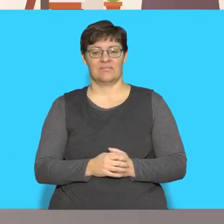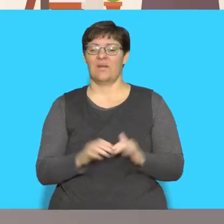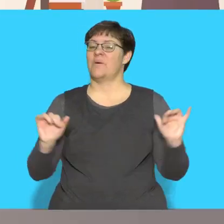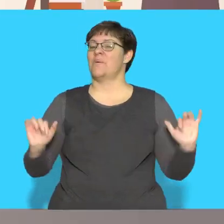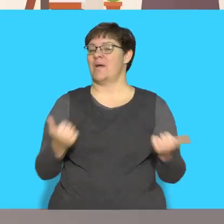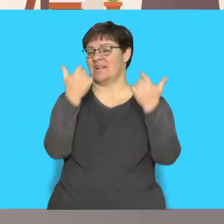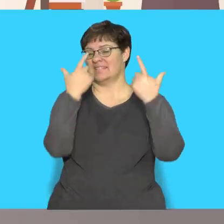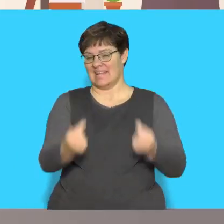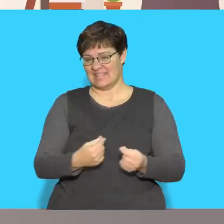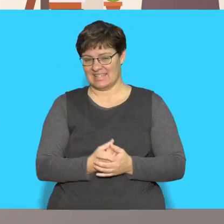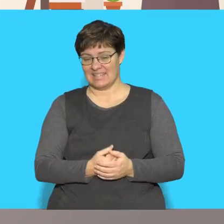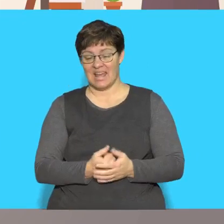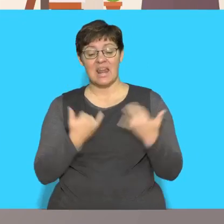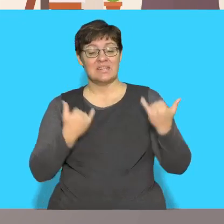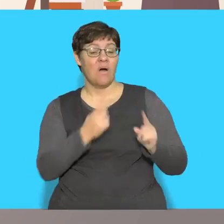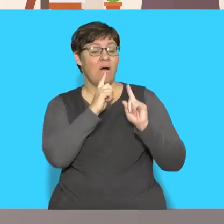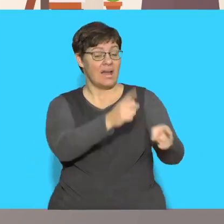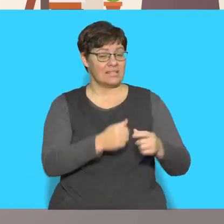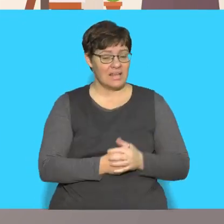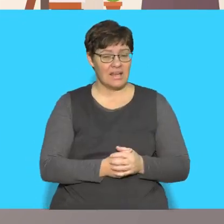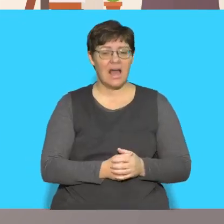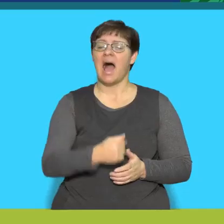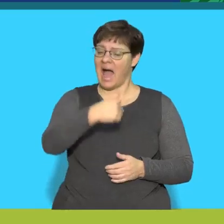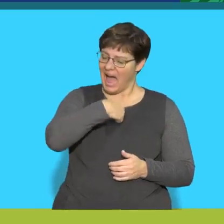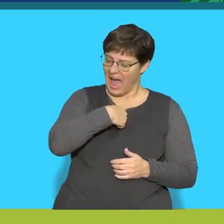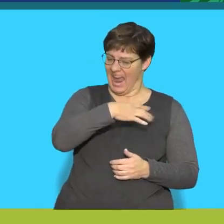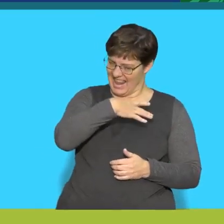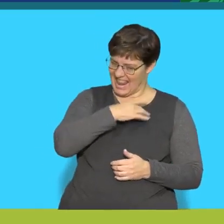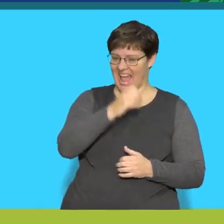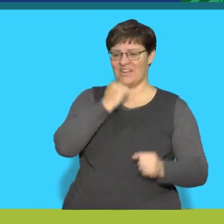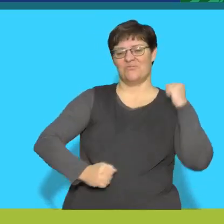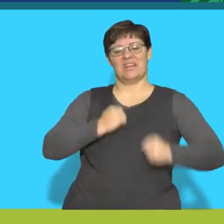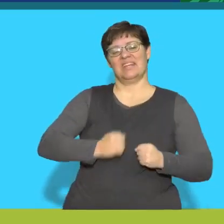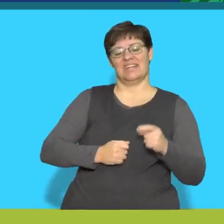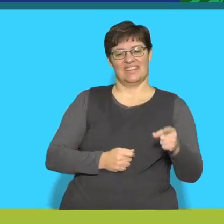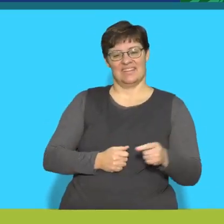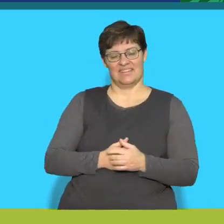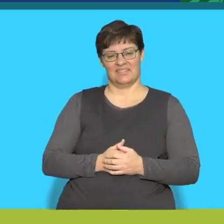Well done Now say I like running